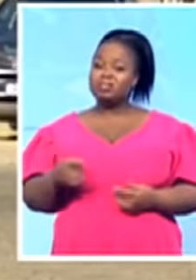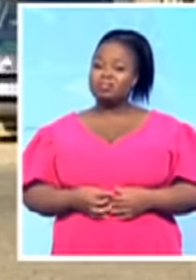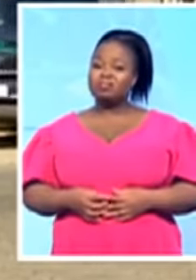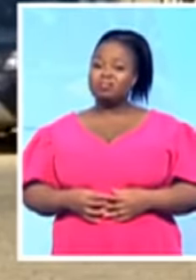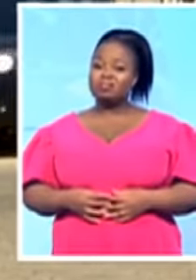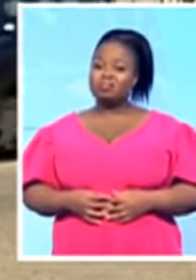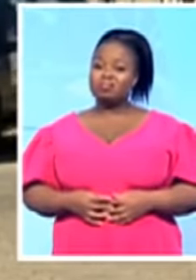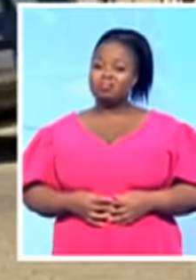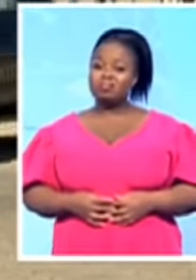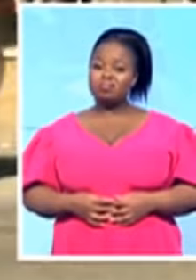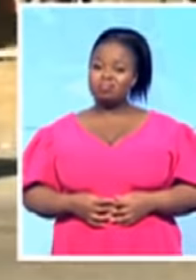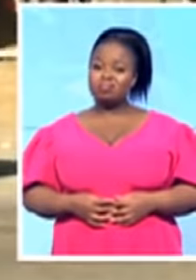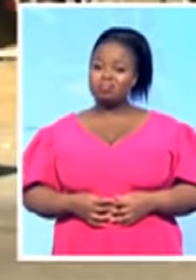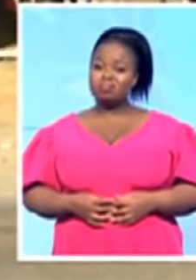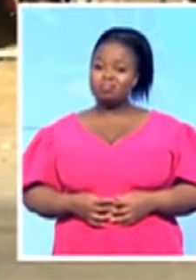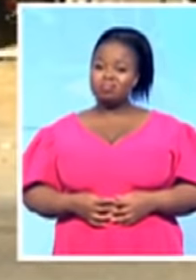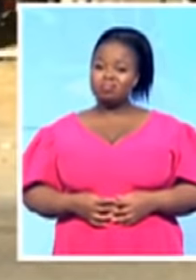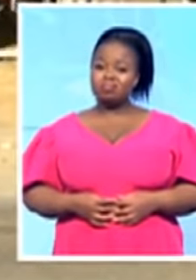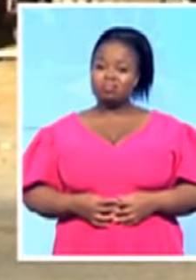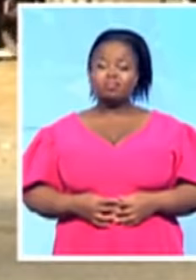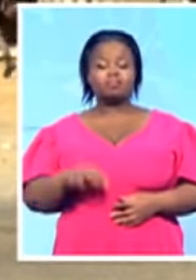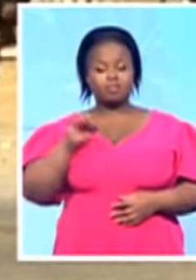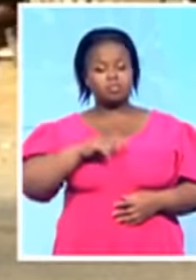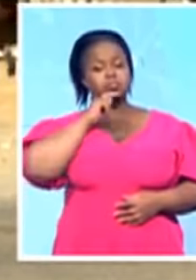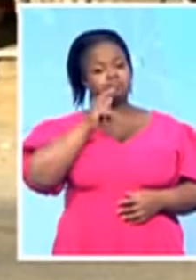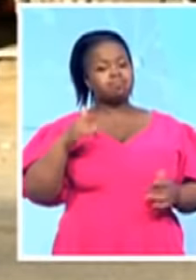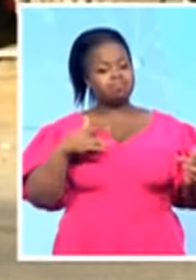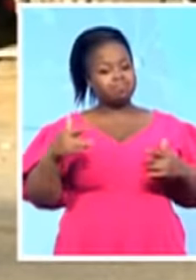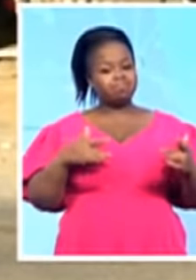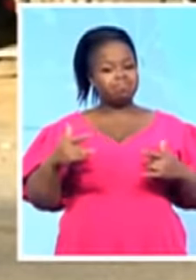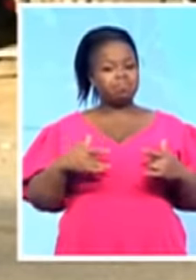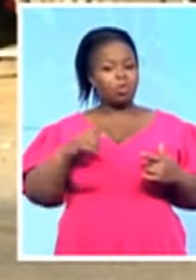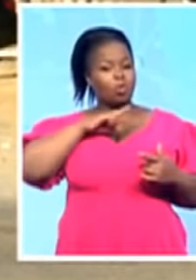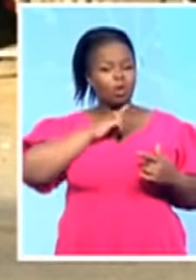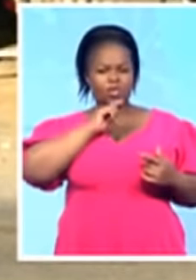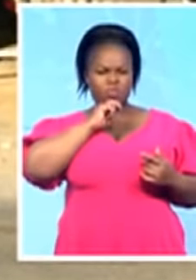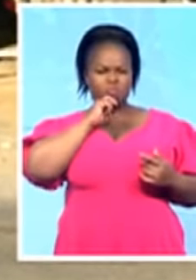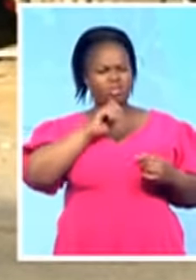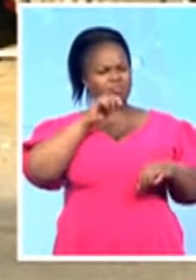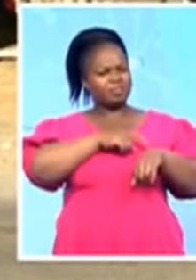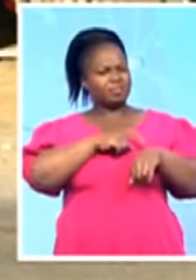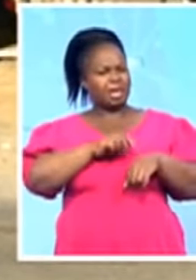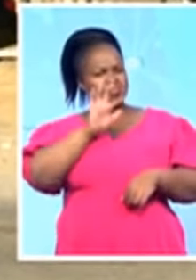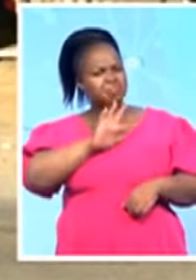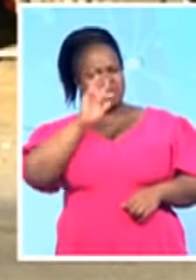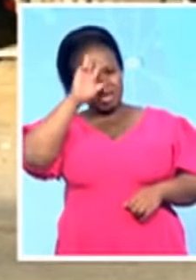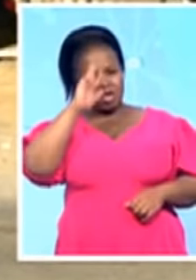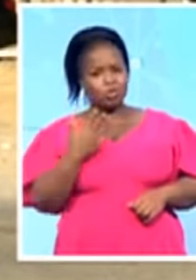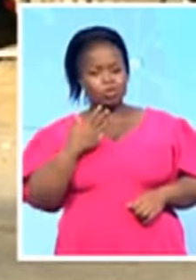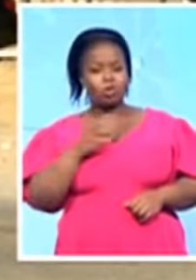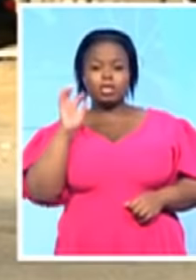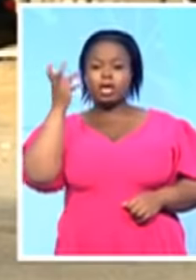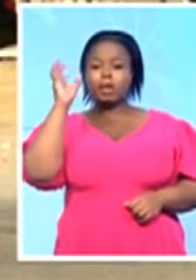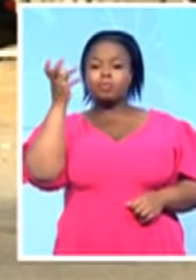It definitely was a worrying factor, Blaine. That was in the morning, around 9 o'clock, when we saw an ambulance, which we believed was en route to one of the local